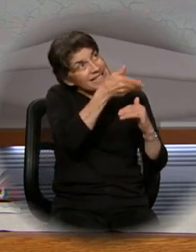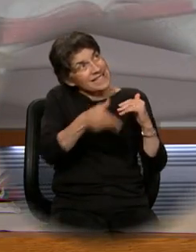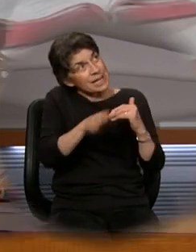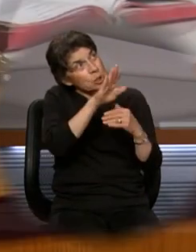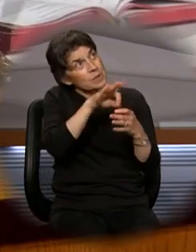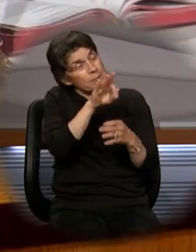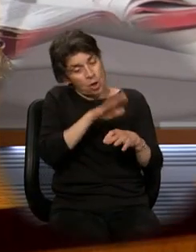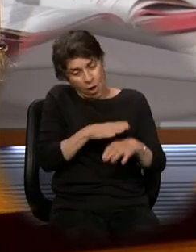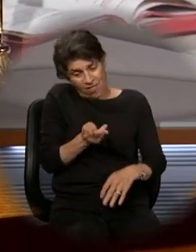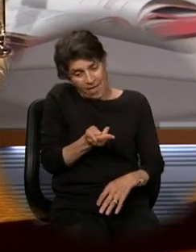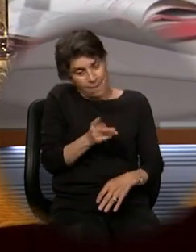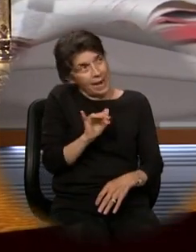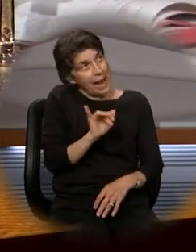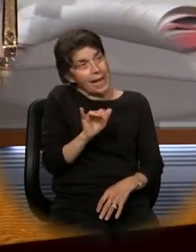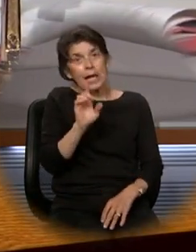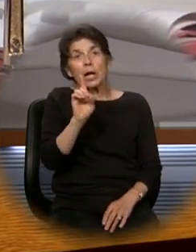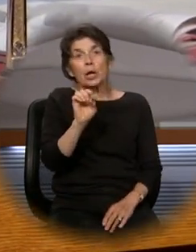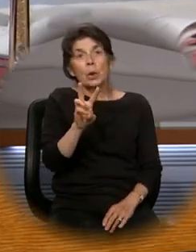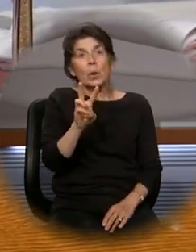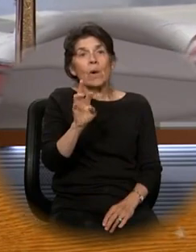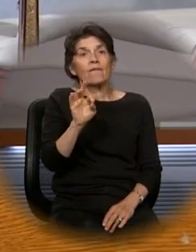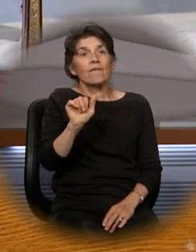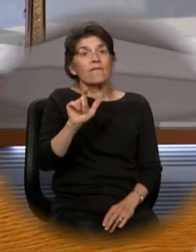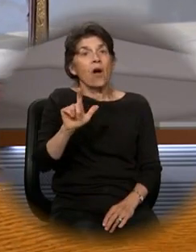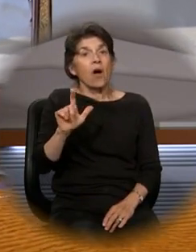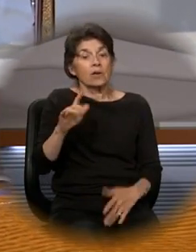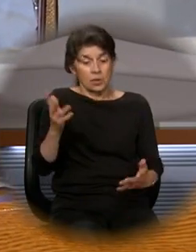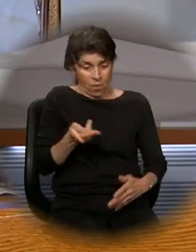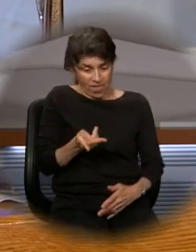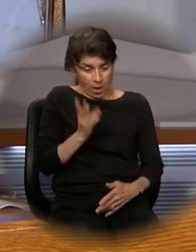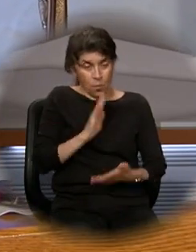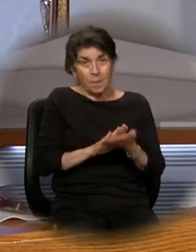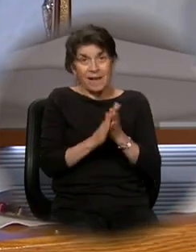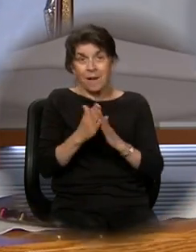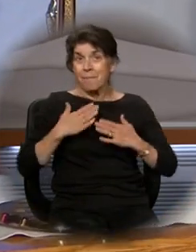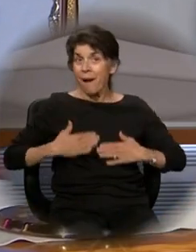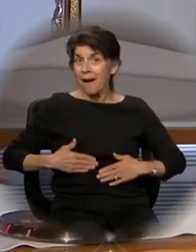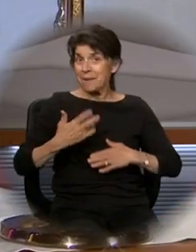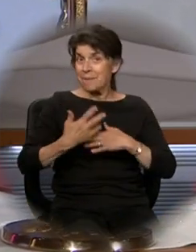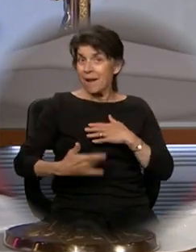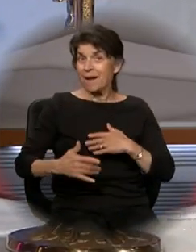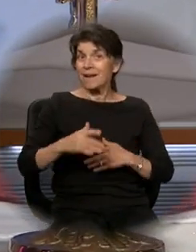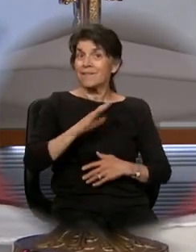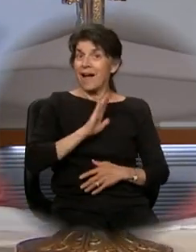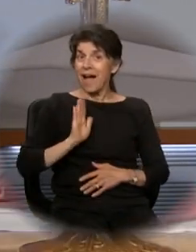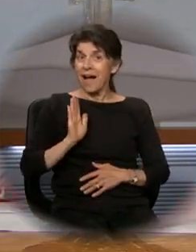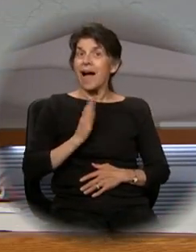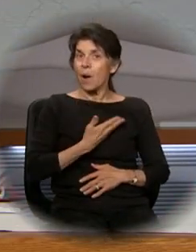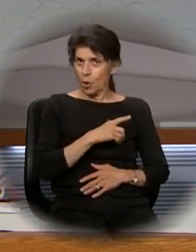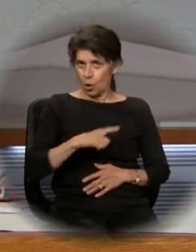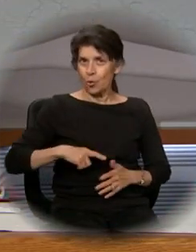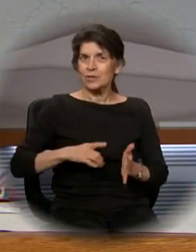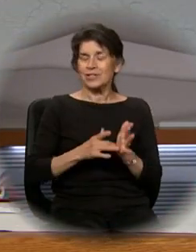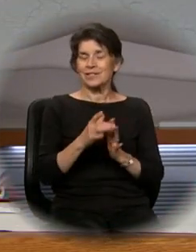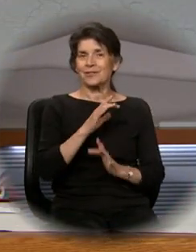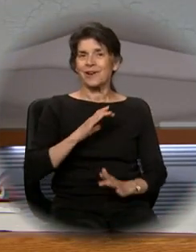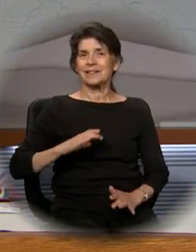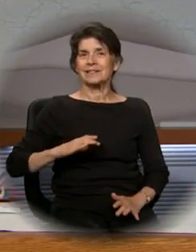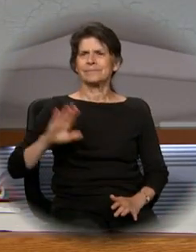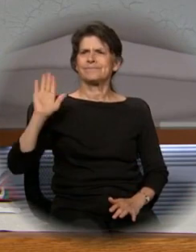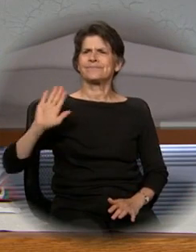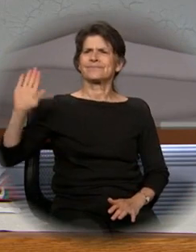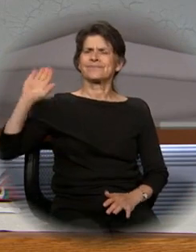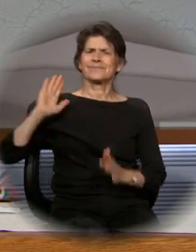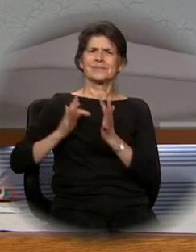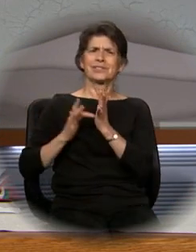upon them like the dewfall so that they may become for us the body and blood of our Lord Jesus Christ. At the time